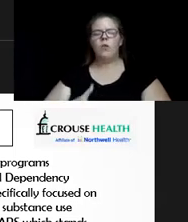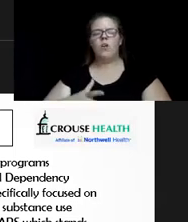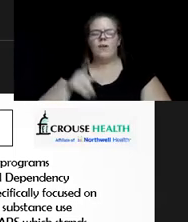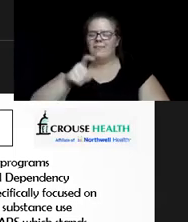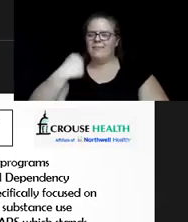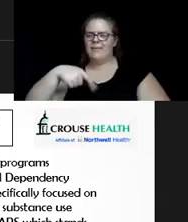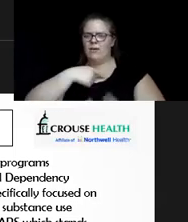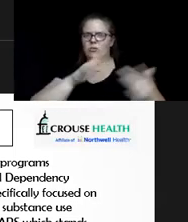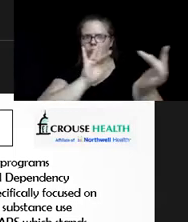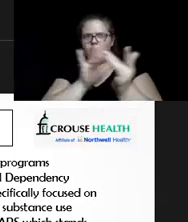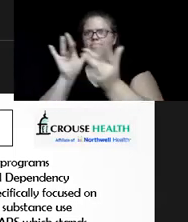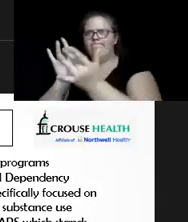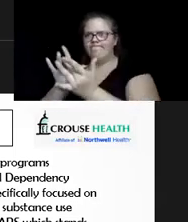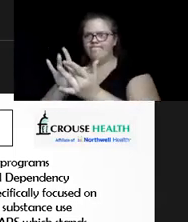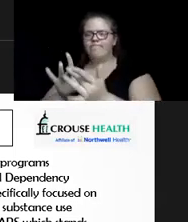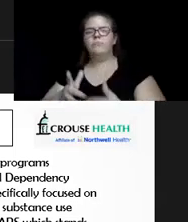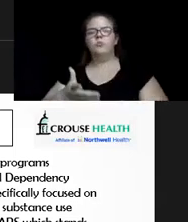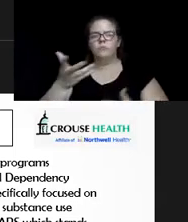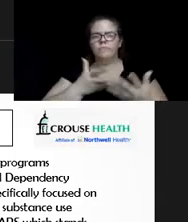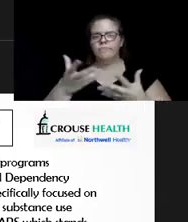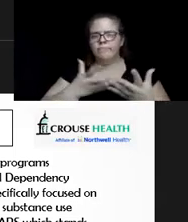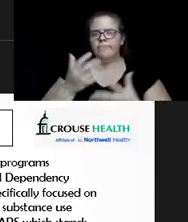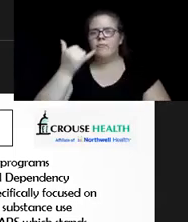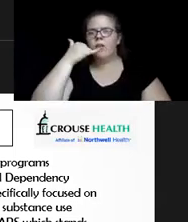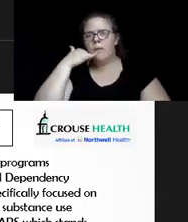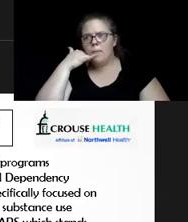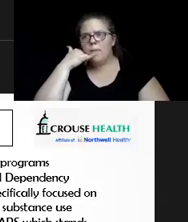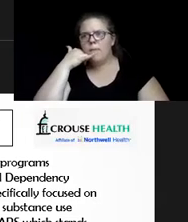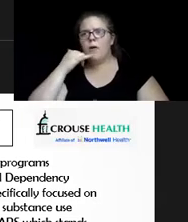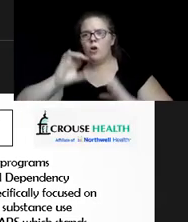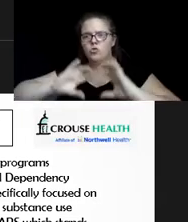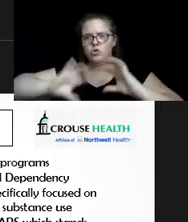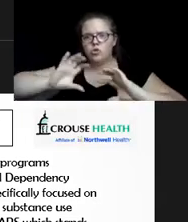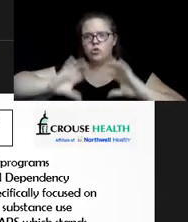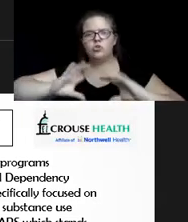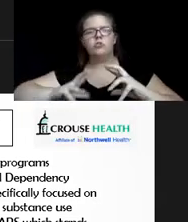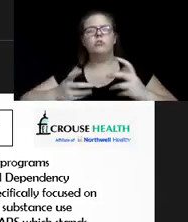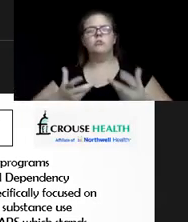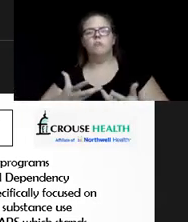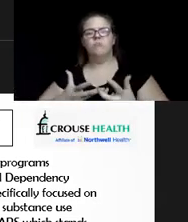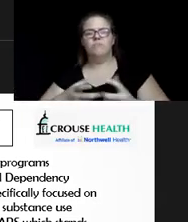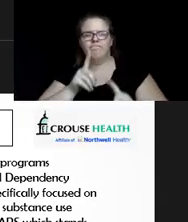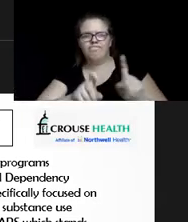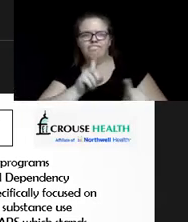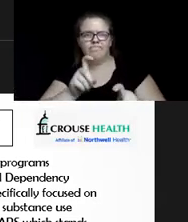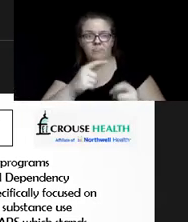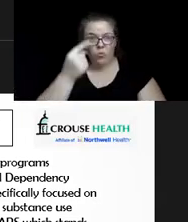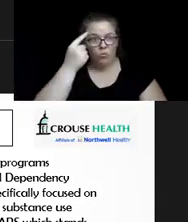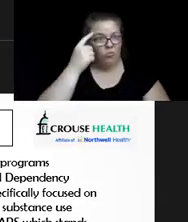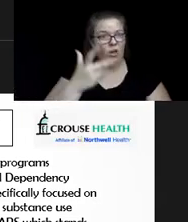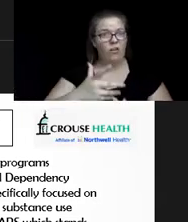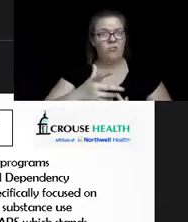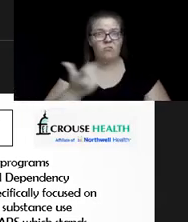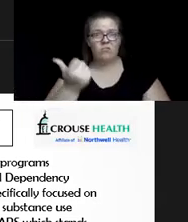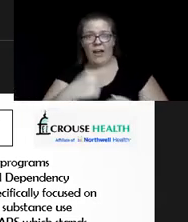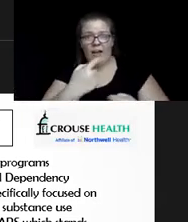to spend time on the phone with them, to talk to them, to want you to know what you're thinking, what issues they're having, you're stressing them